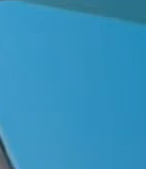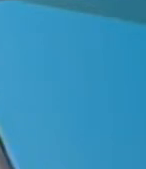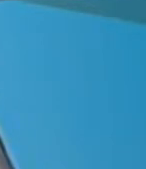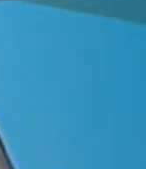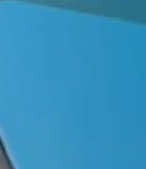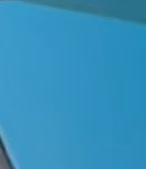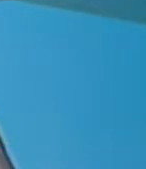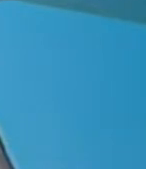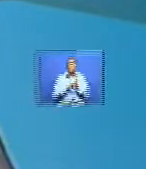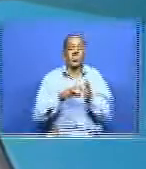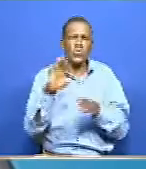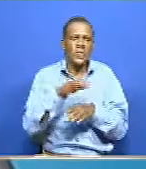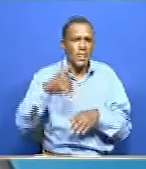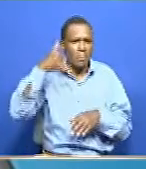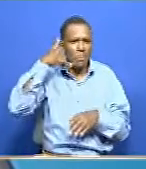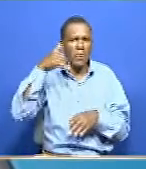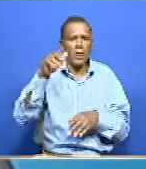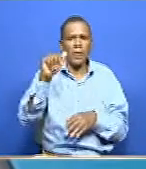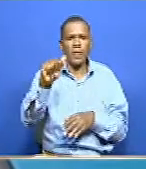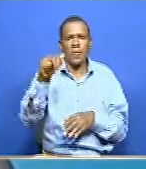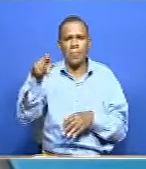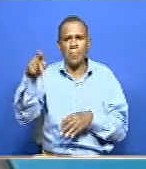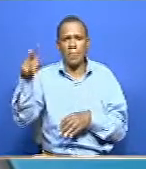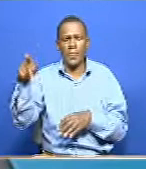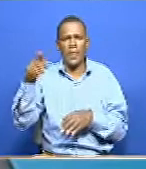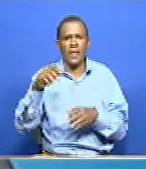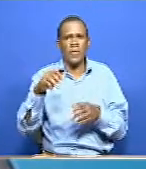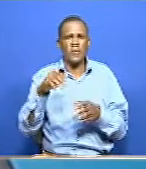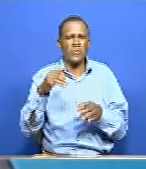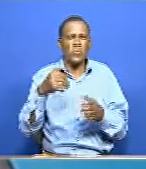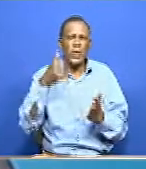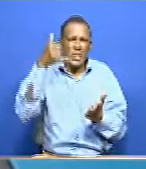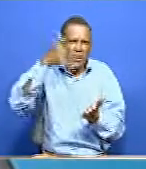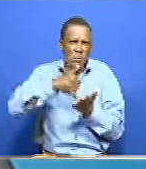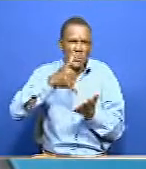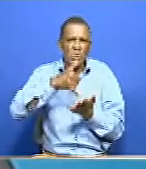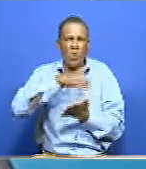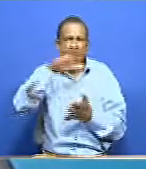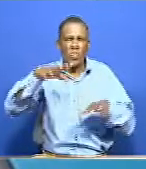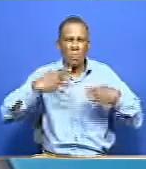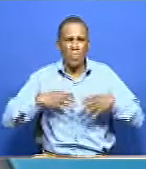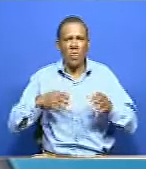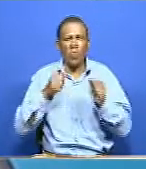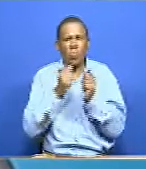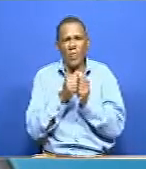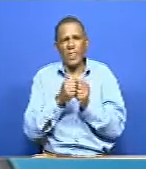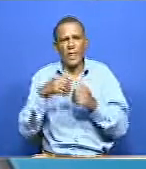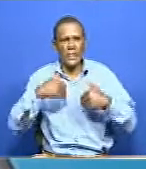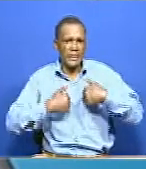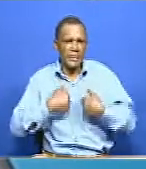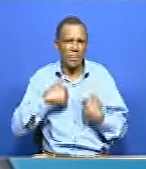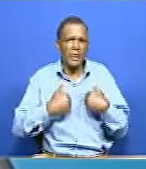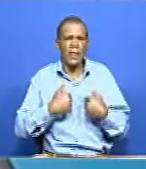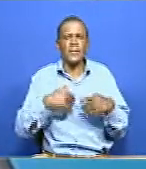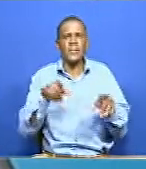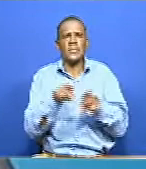How can we use this technology space in ensuring that it is inclusive, also to people with disability, in this particular case, to deaf